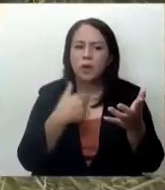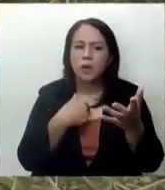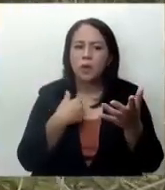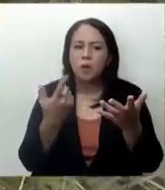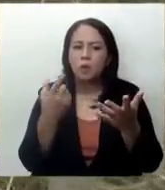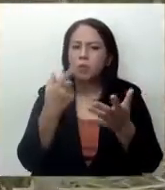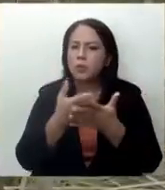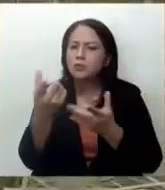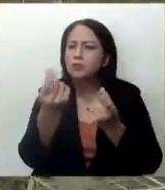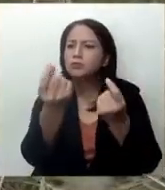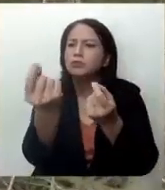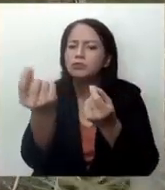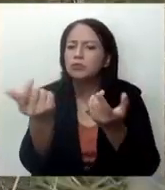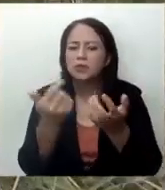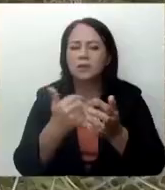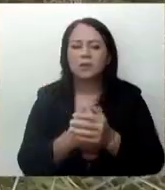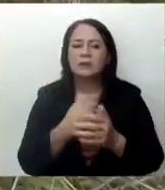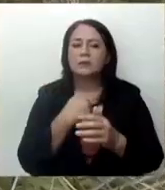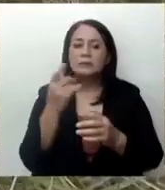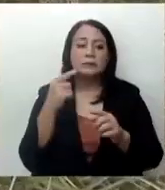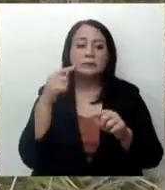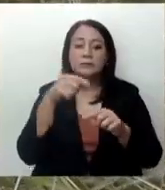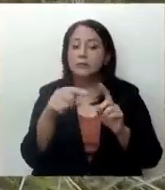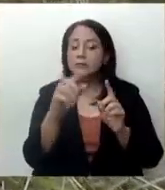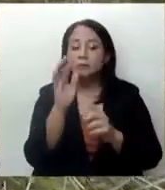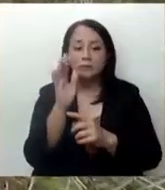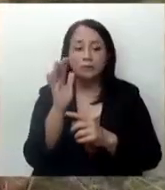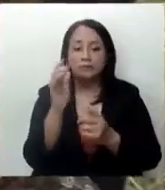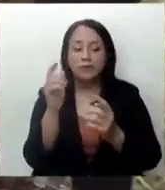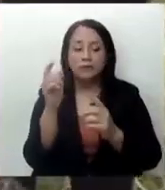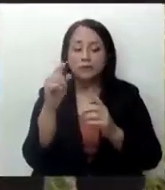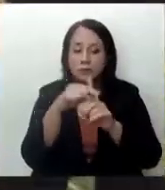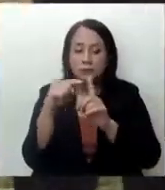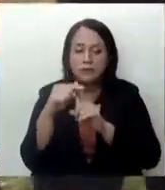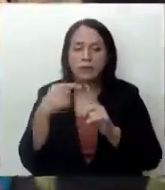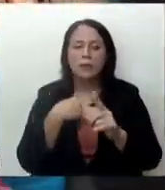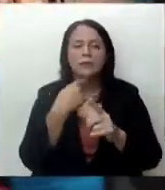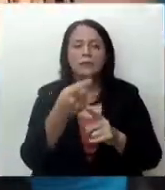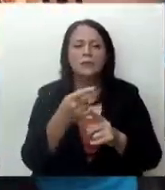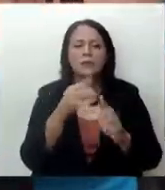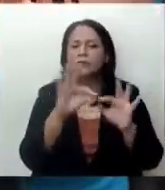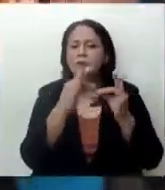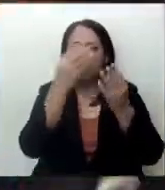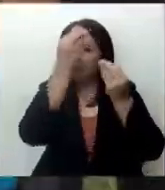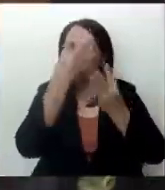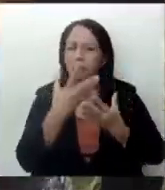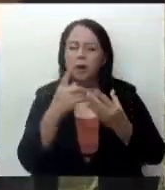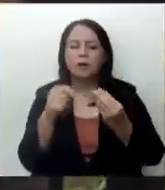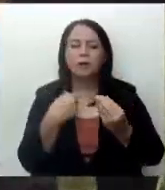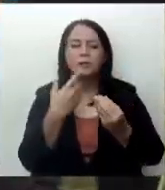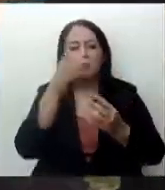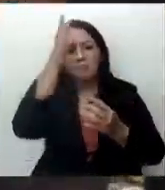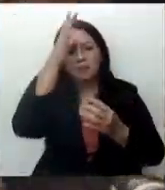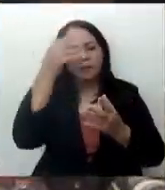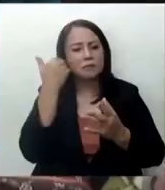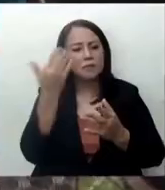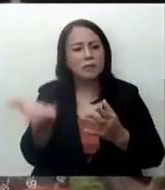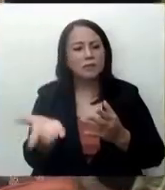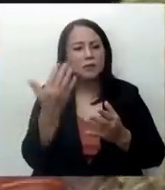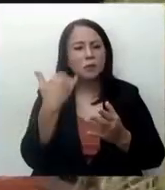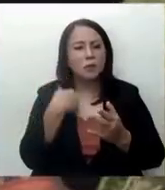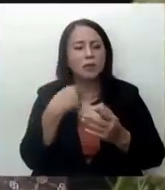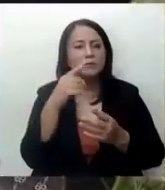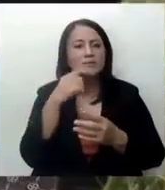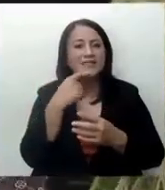Nenita also arrived in the cemetery. Lovely claimed that her family did not inform her of her father's death because of her testimony.